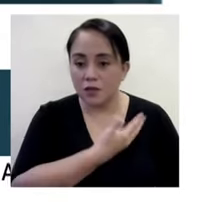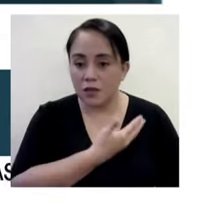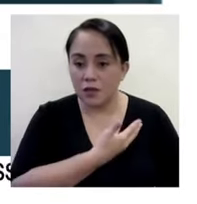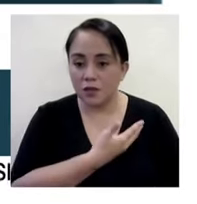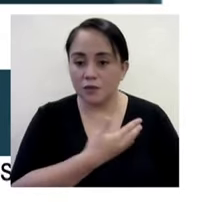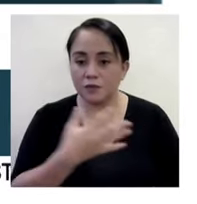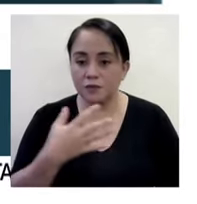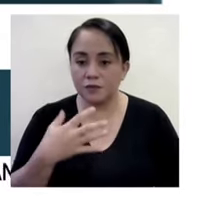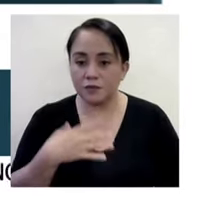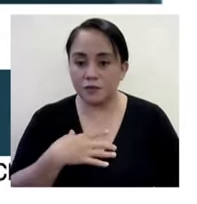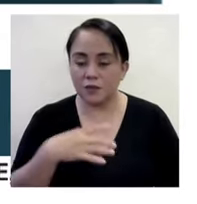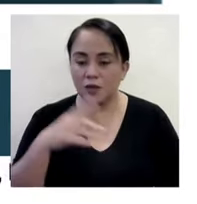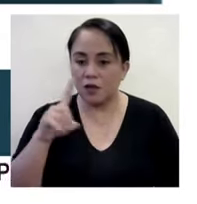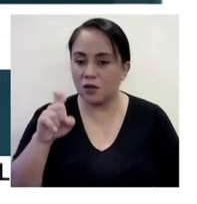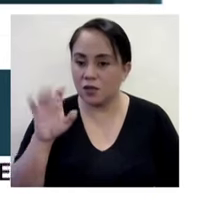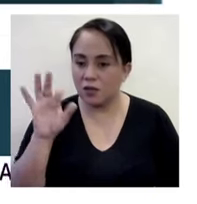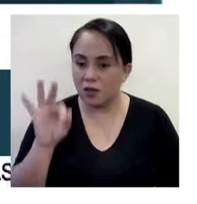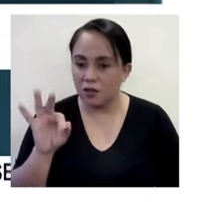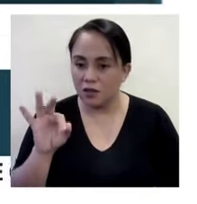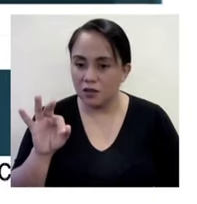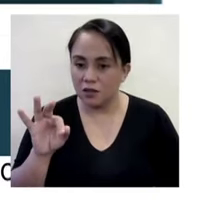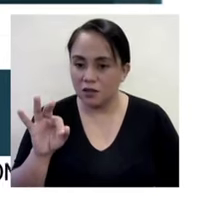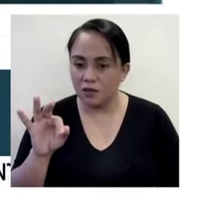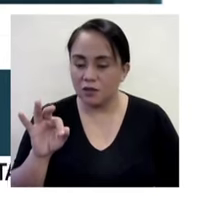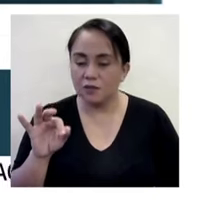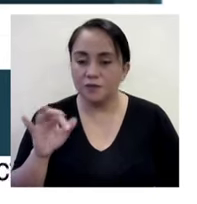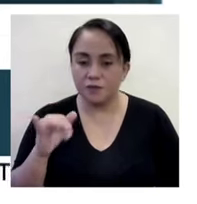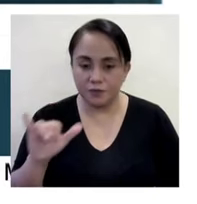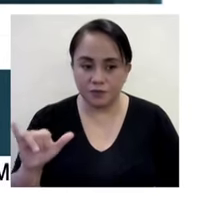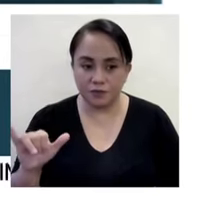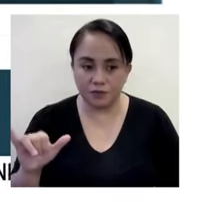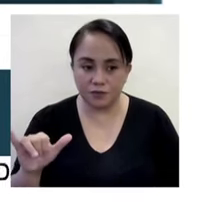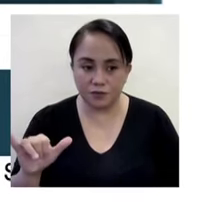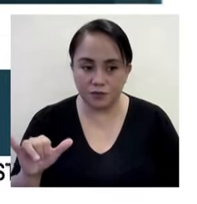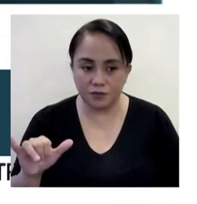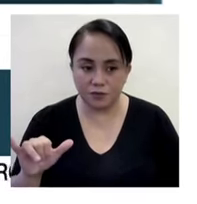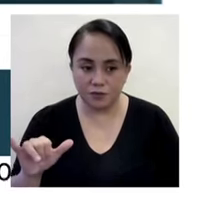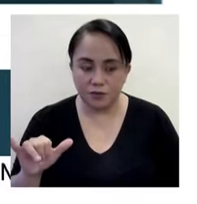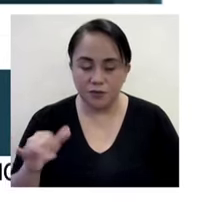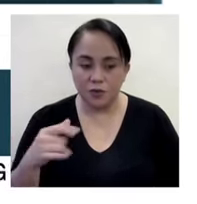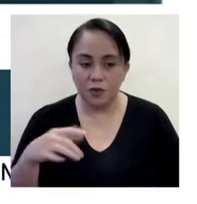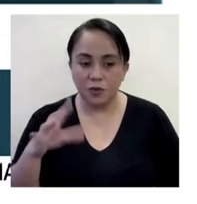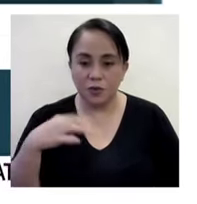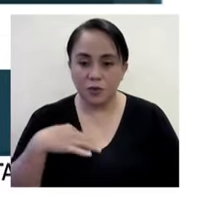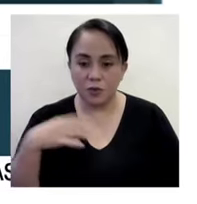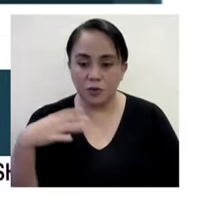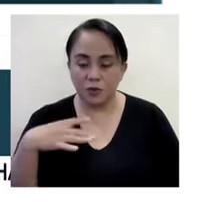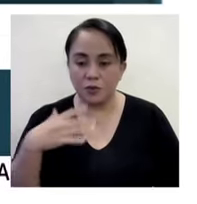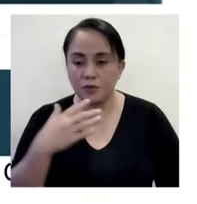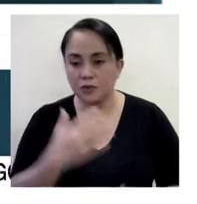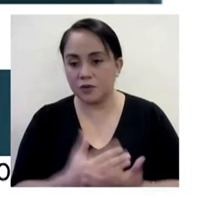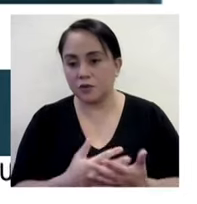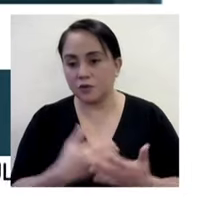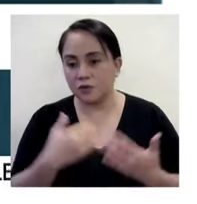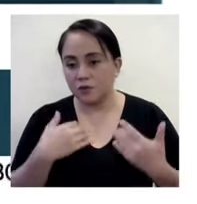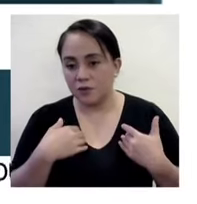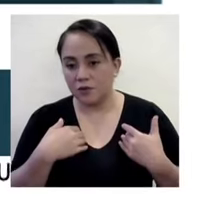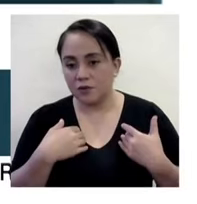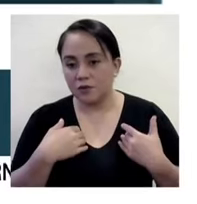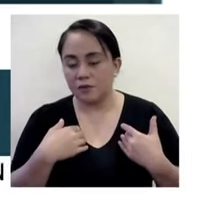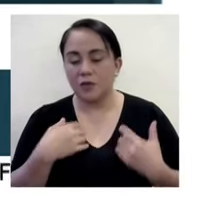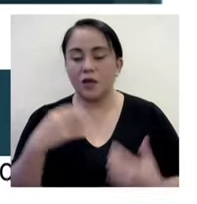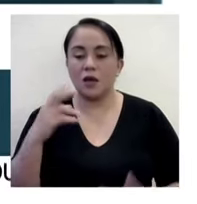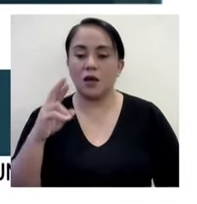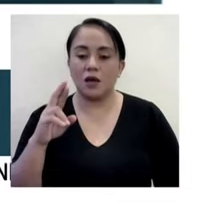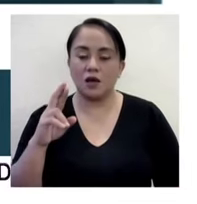I'm sorry, 109. There are still 26 Filipinos there. And we're waiting for some of them to cross when the Rafah border